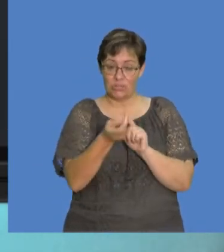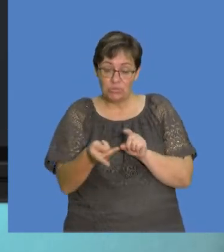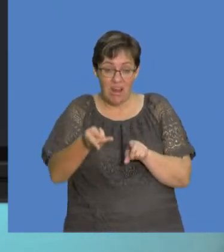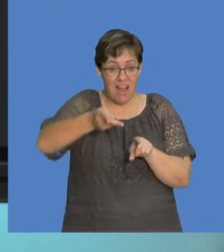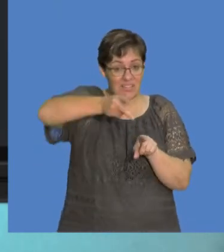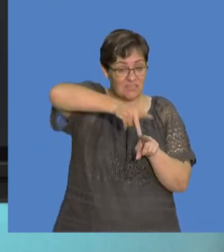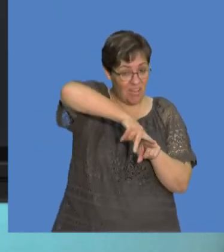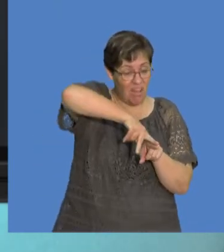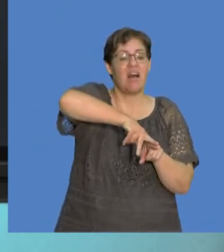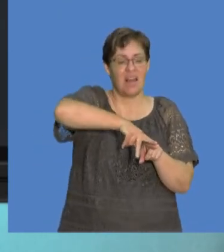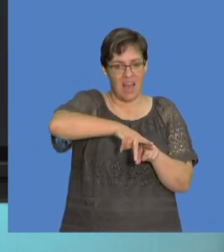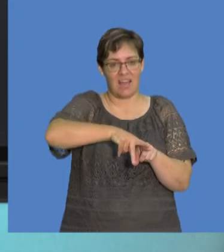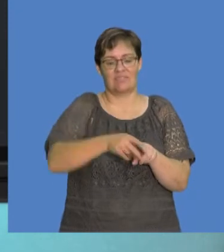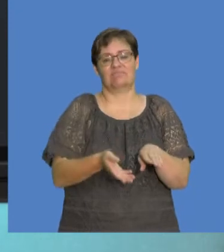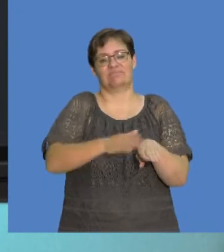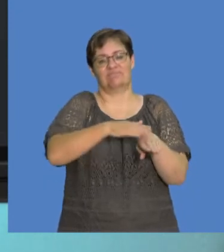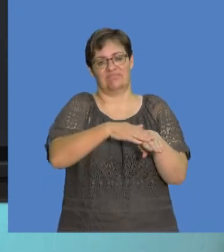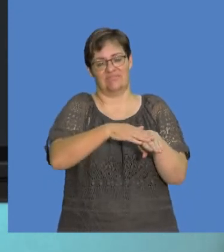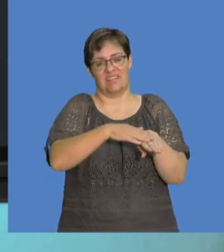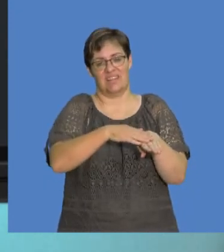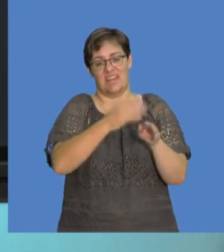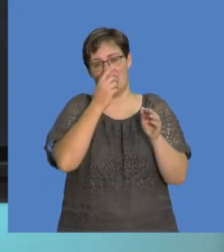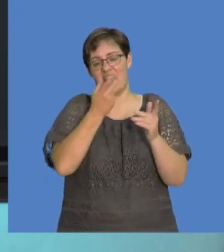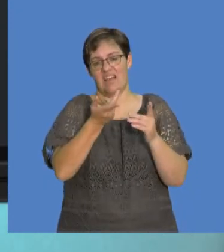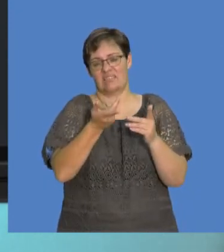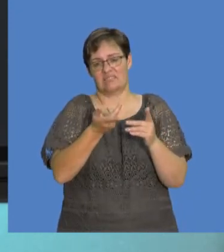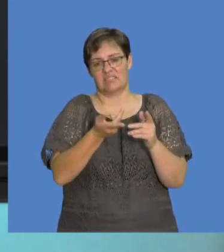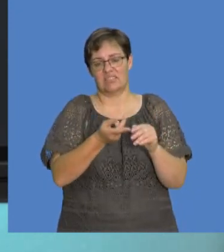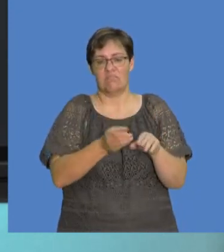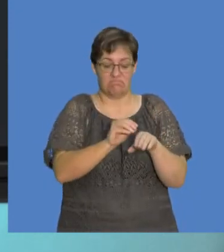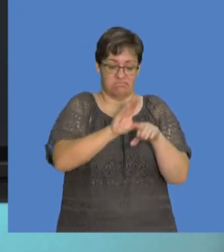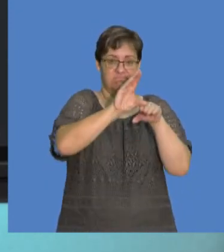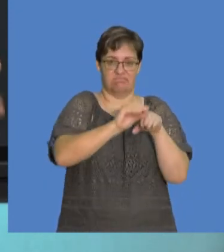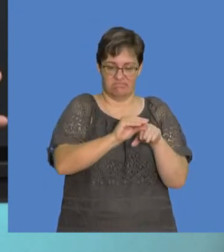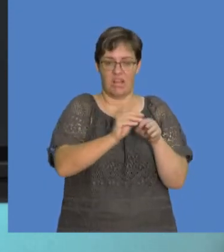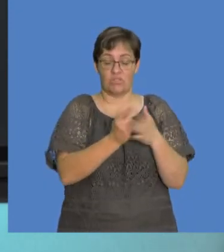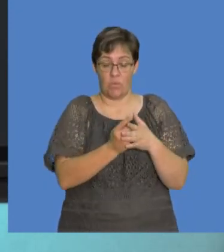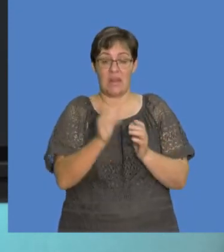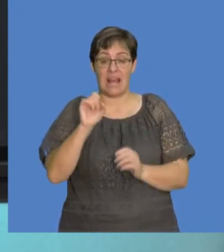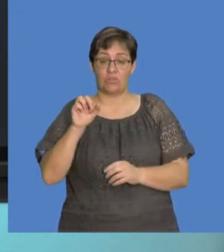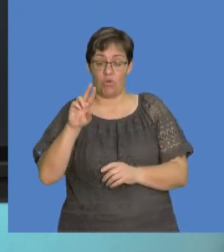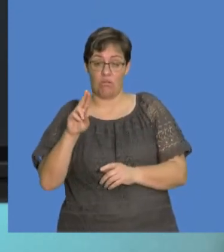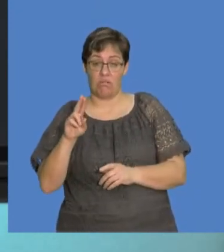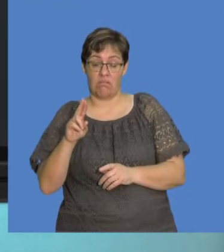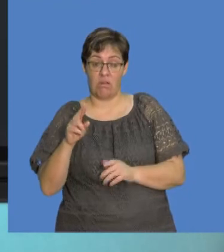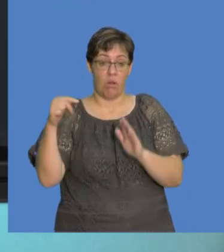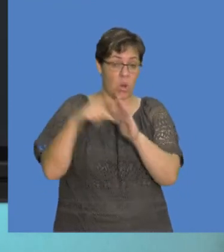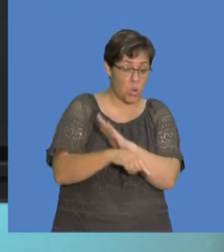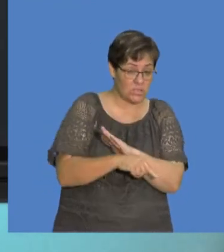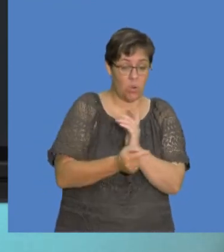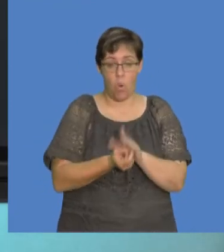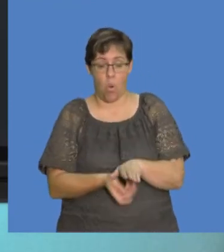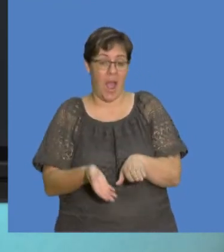the quantization of charge, which has a lot to do with the number of electrons either lost, gained, which